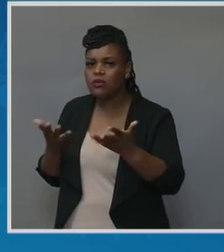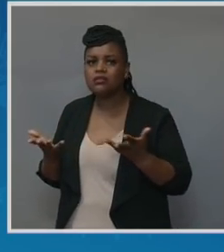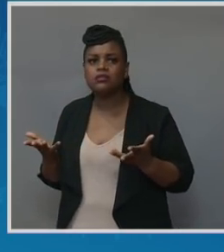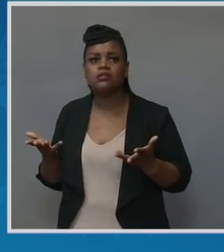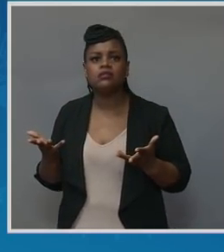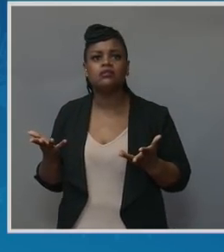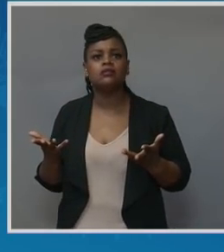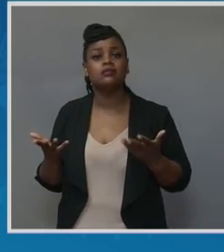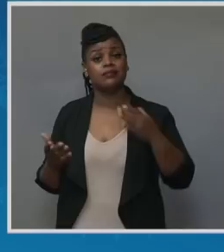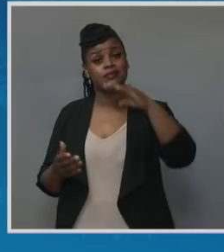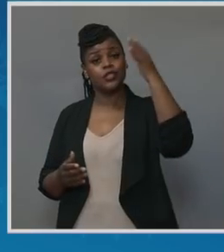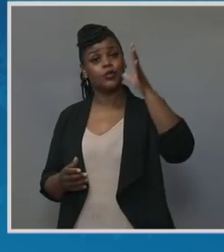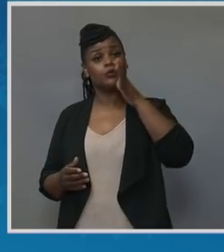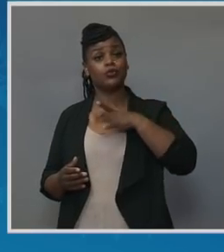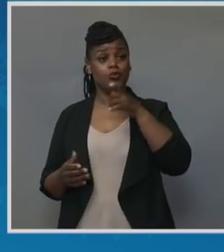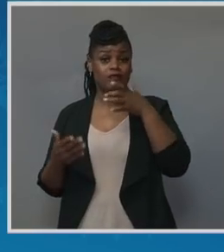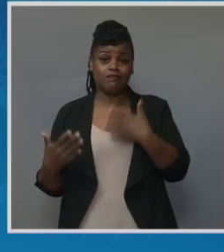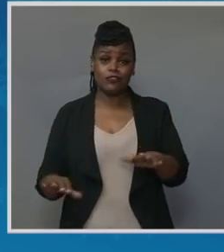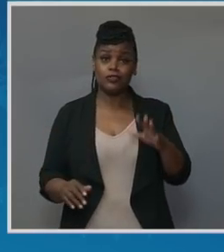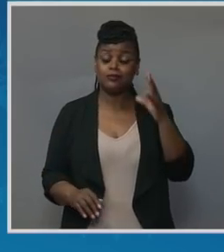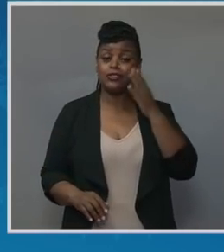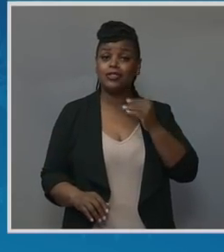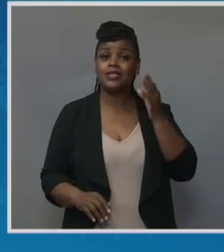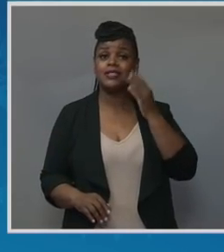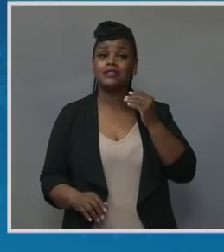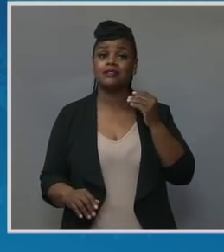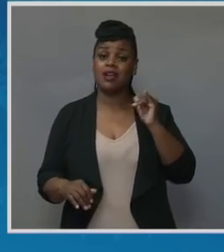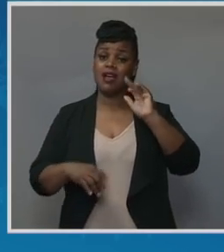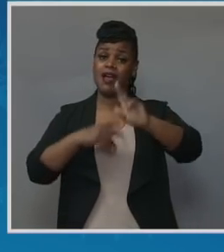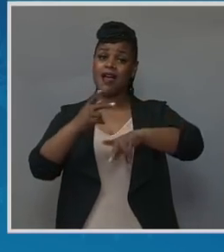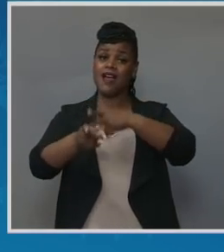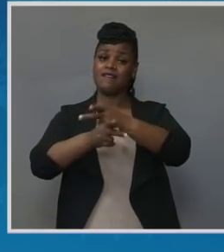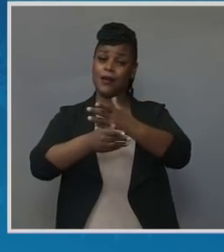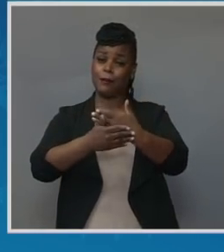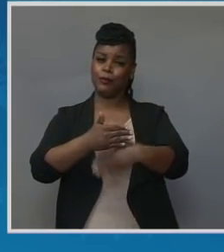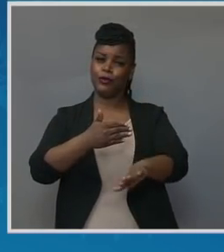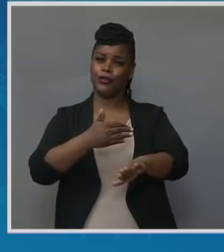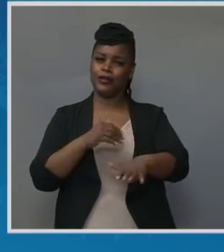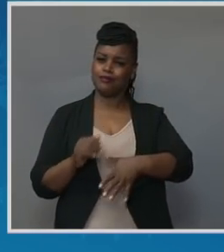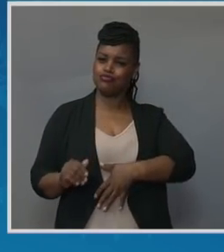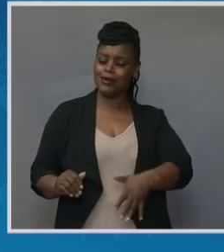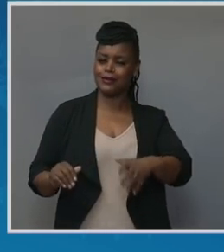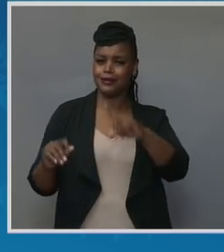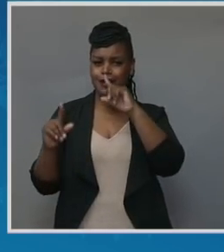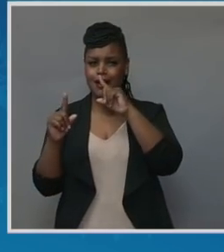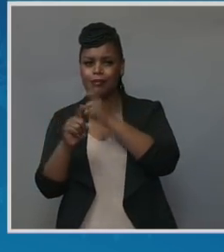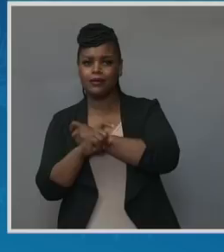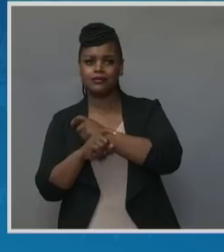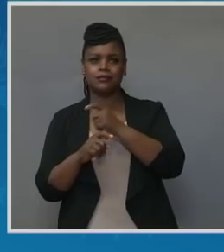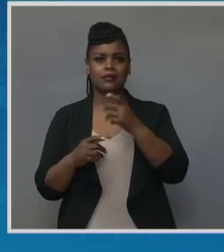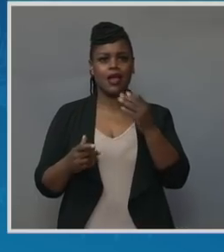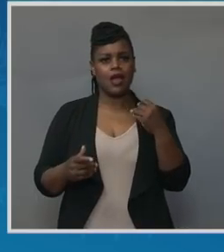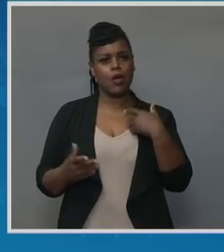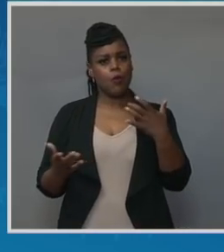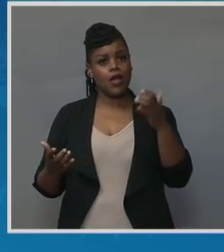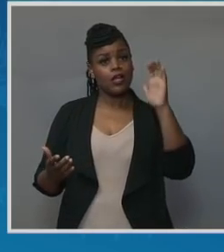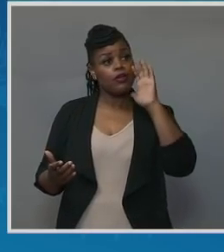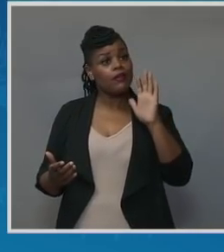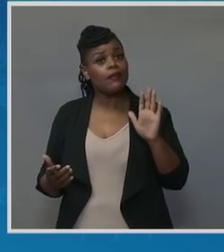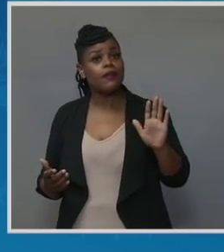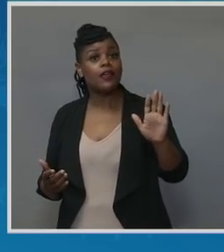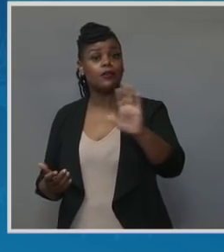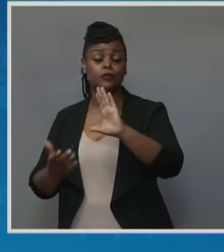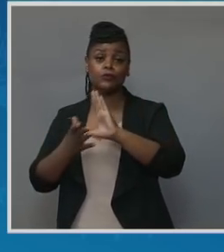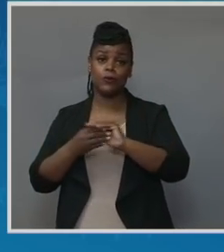who experienced a traumatic birth, pregnancy complications like me, and I wanted to hear their stories. I wanted to amplify